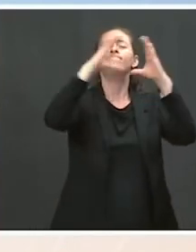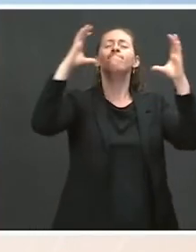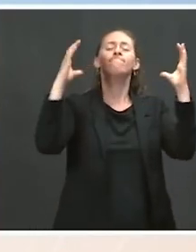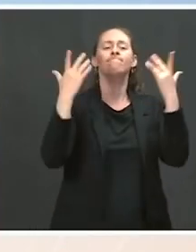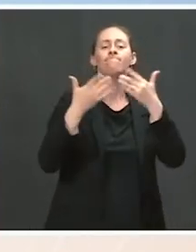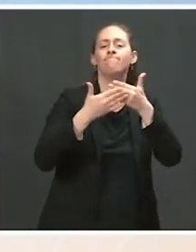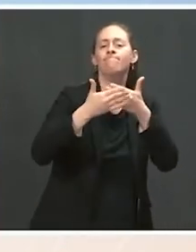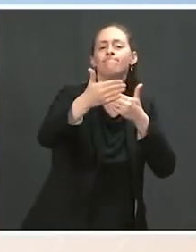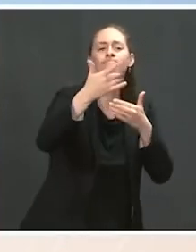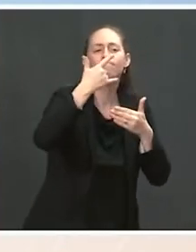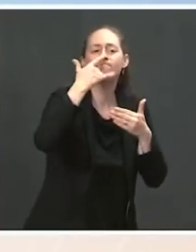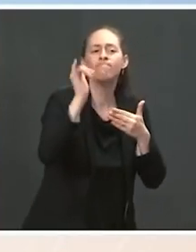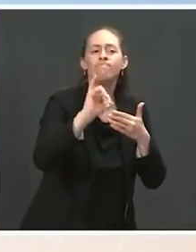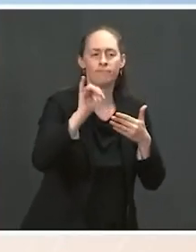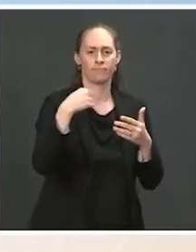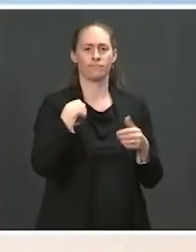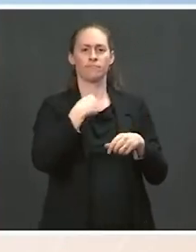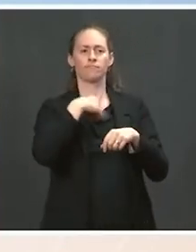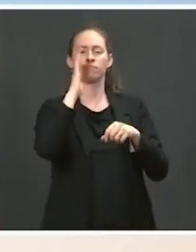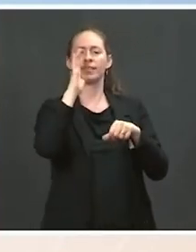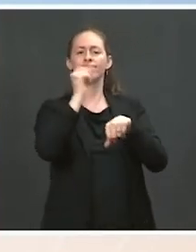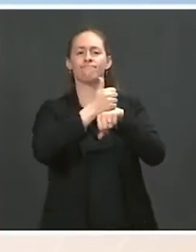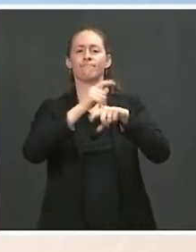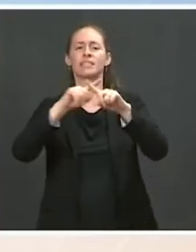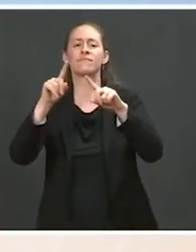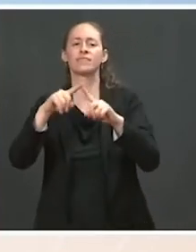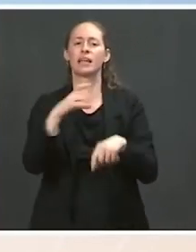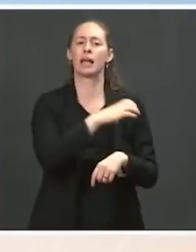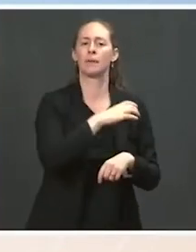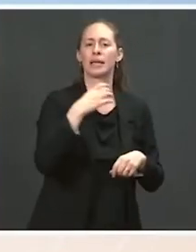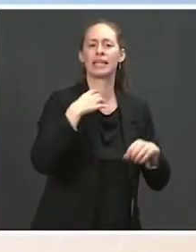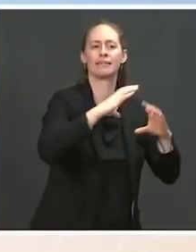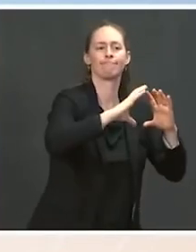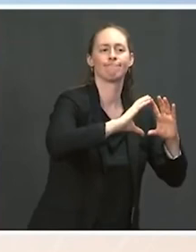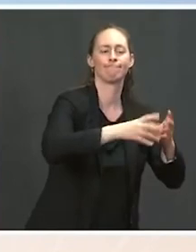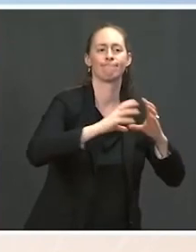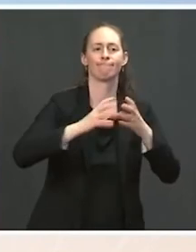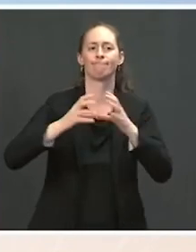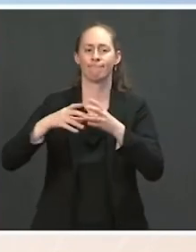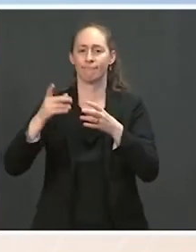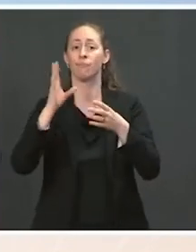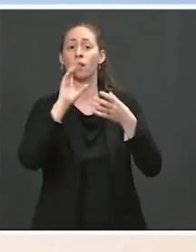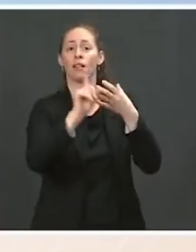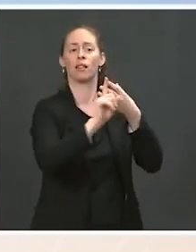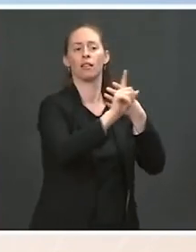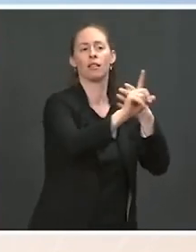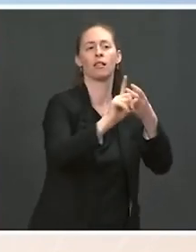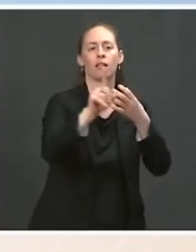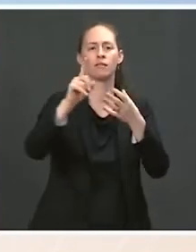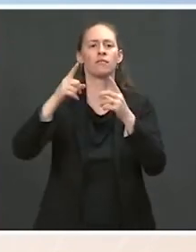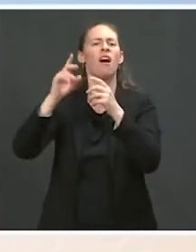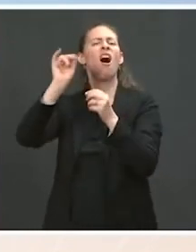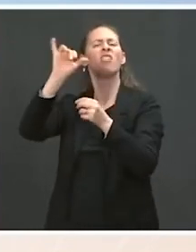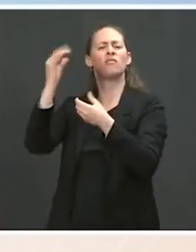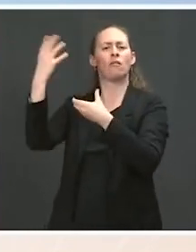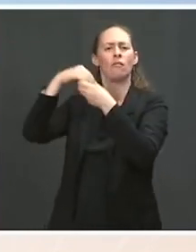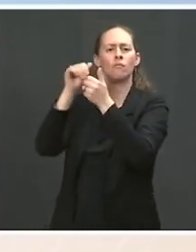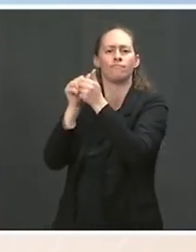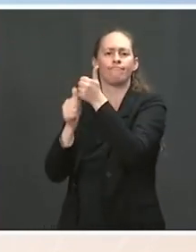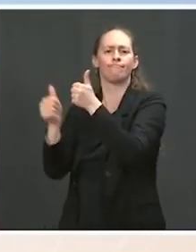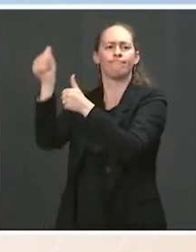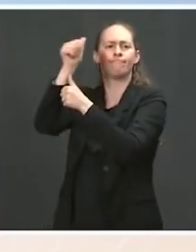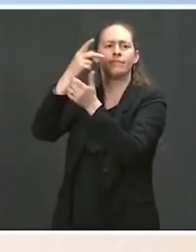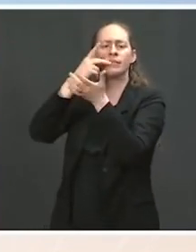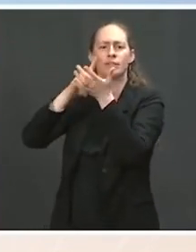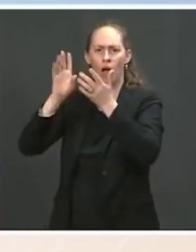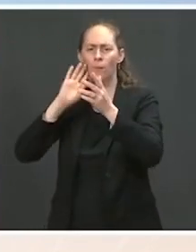committees to each Cabinet Secretary. And it will be up to them to look at the topics. Of course, we